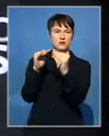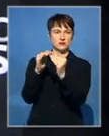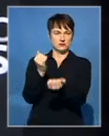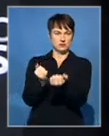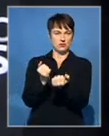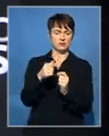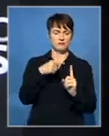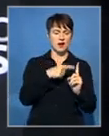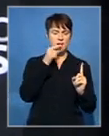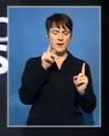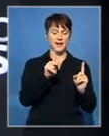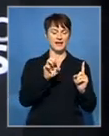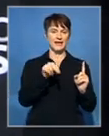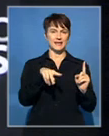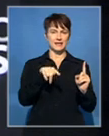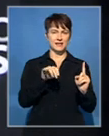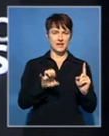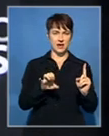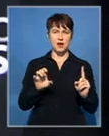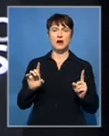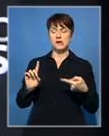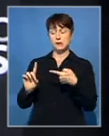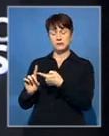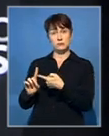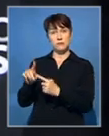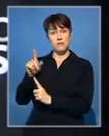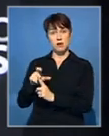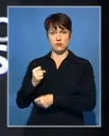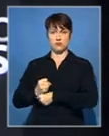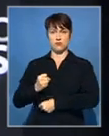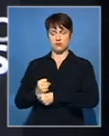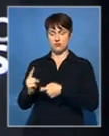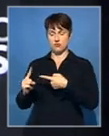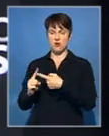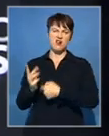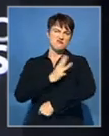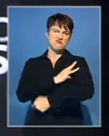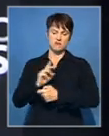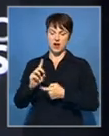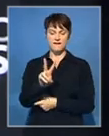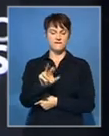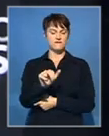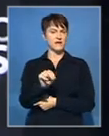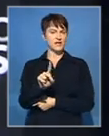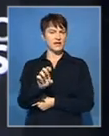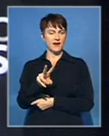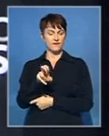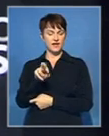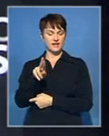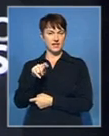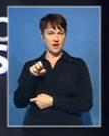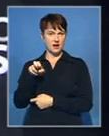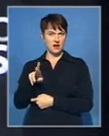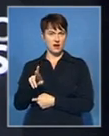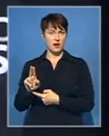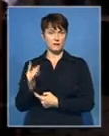charges against her employer's boyfriend, Andre van Deventer, in June 2013. This after she was spat on and called the K